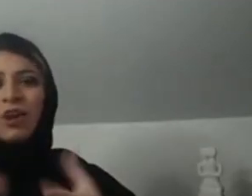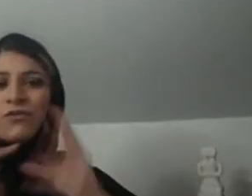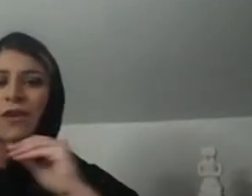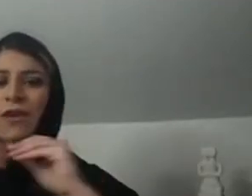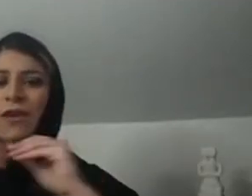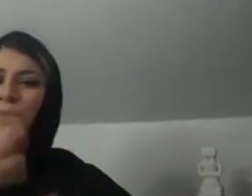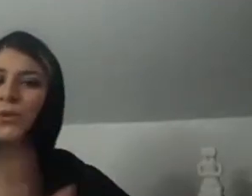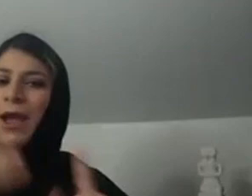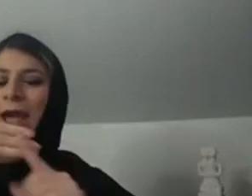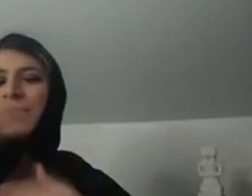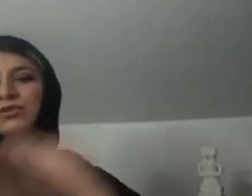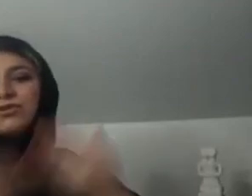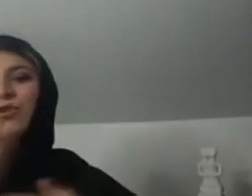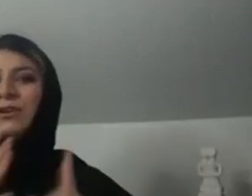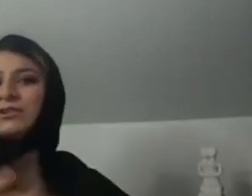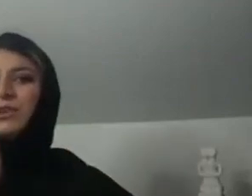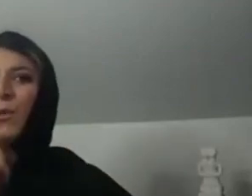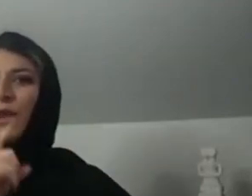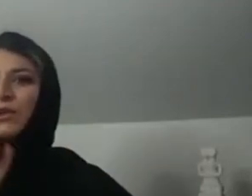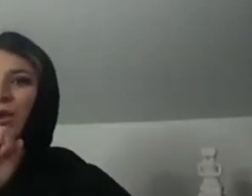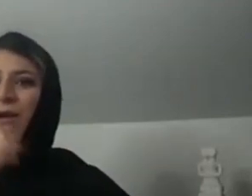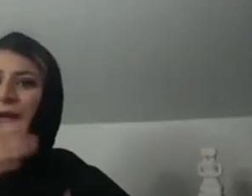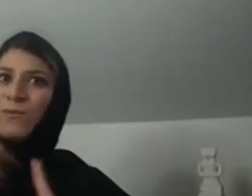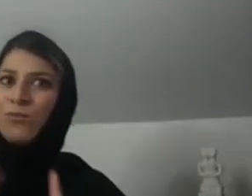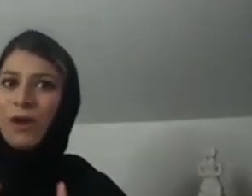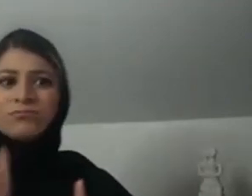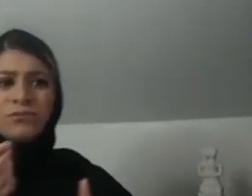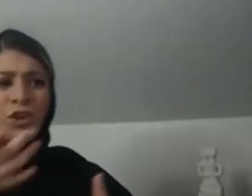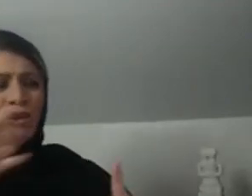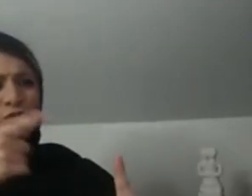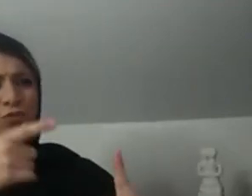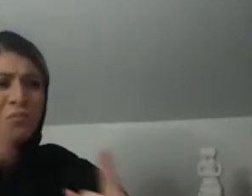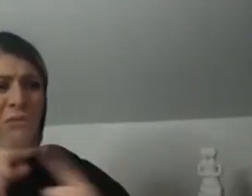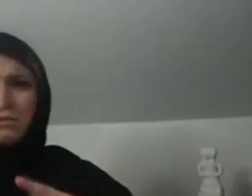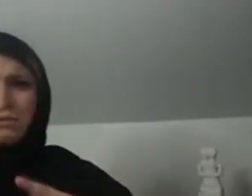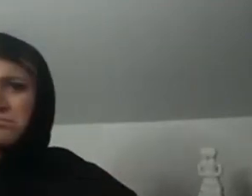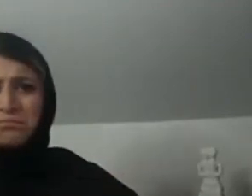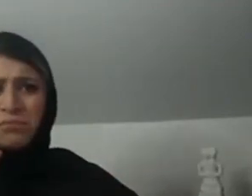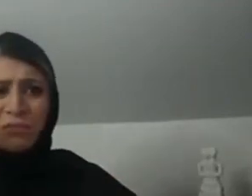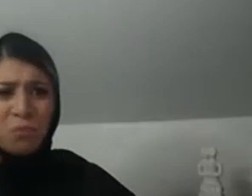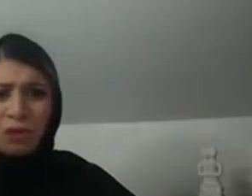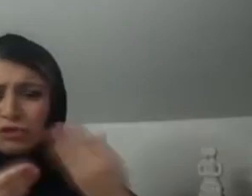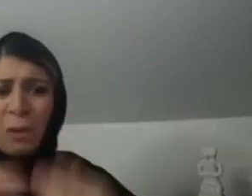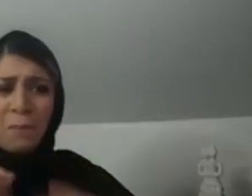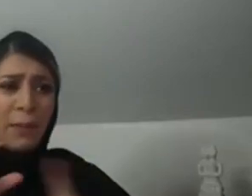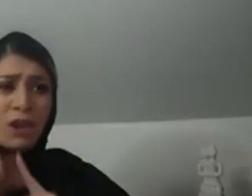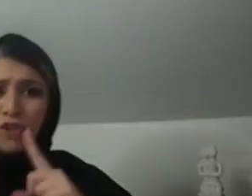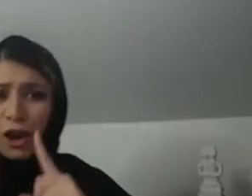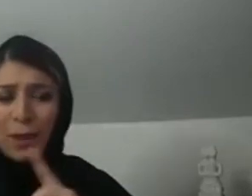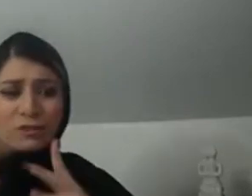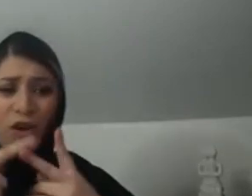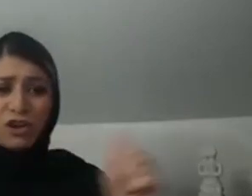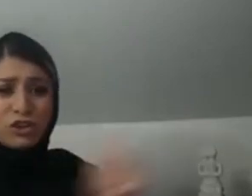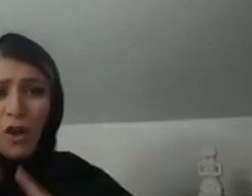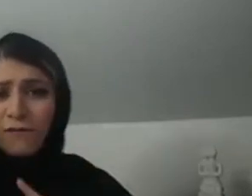and the vision to create what you want to create and have a very clear aim and